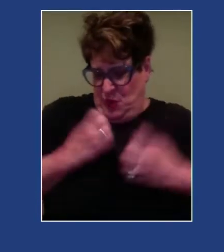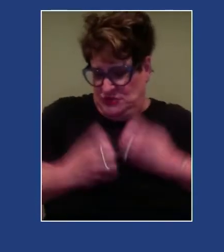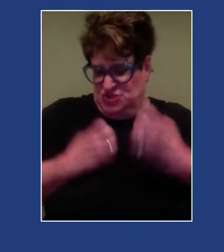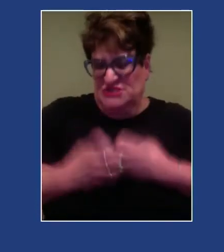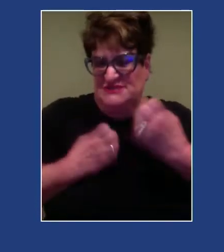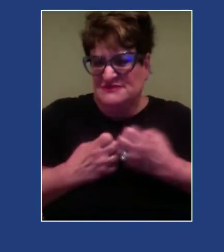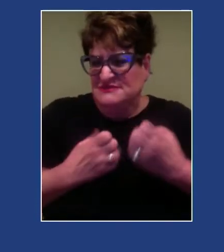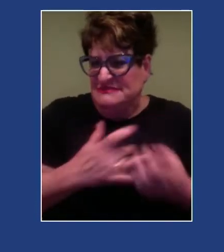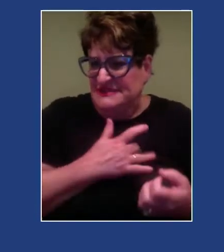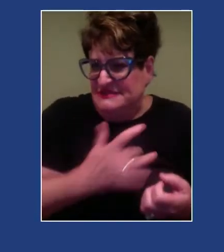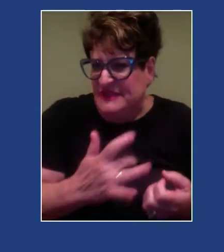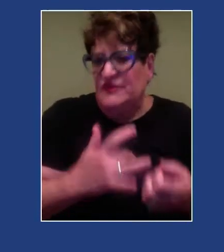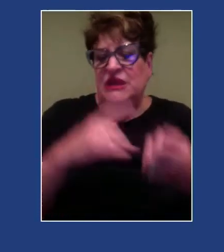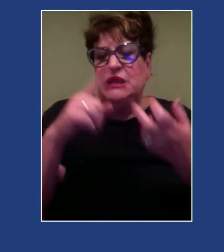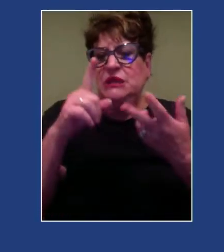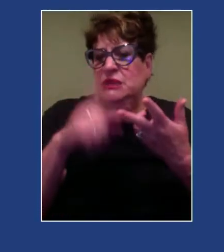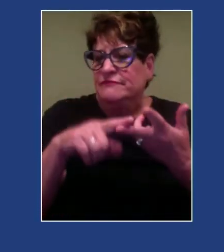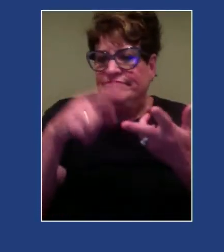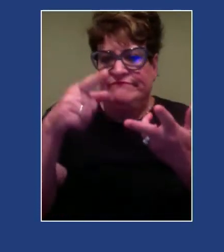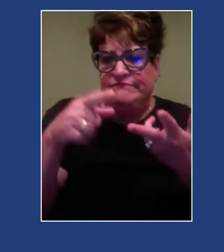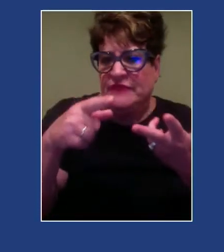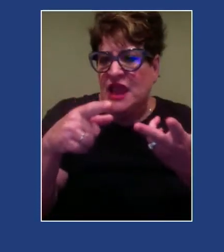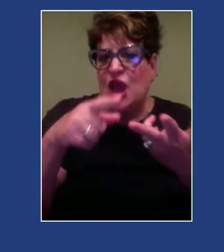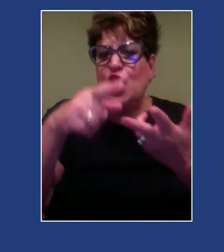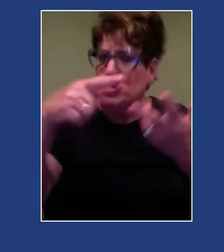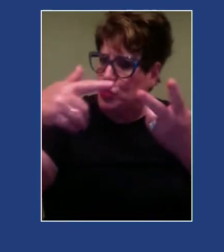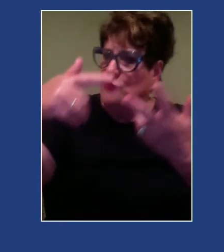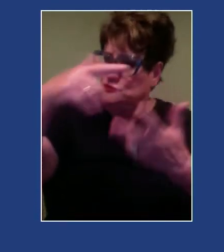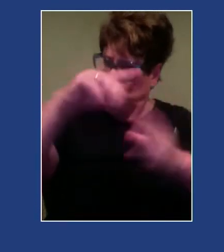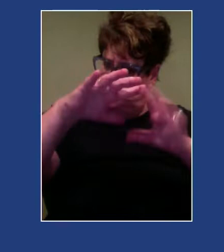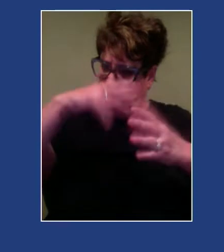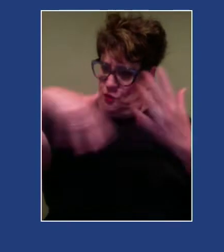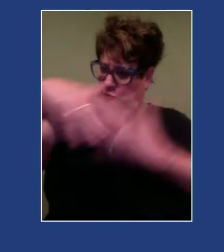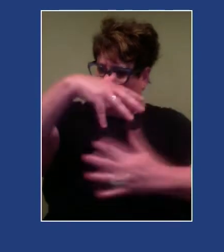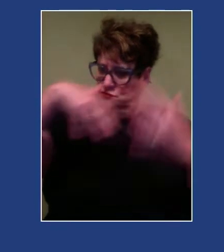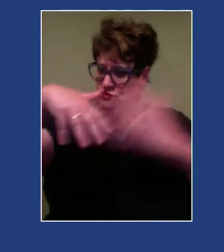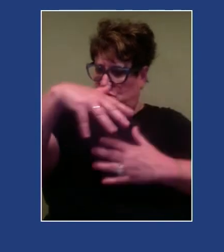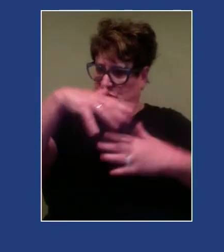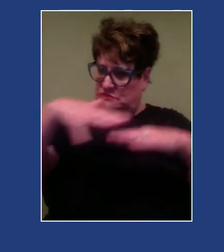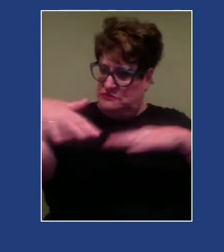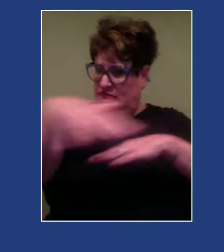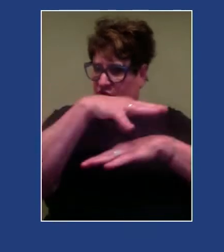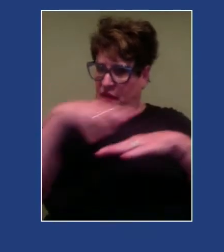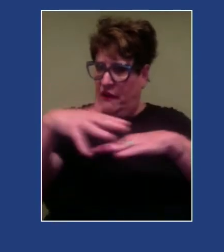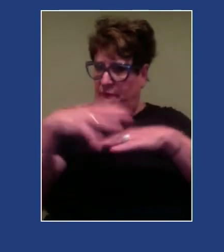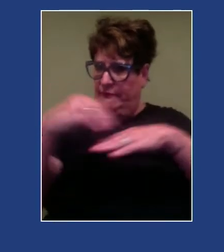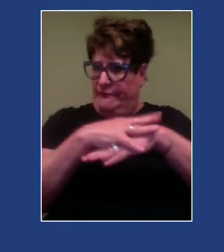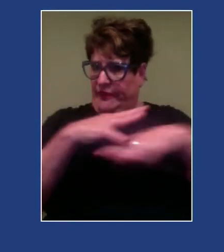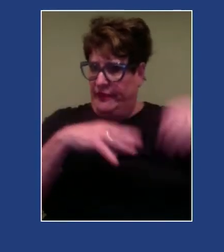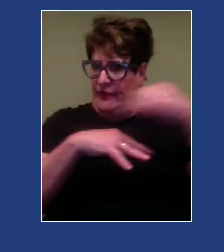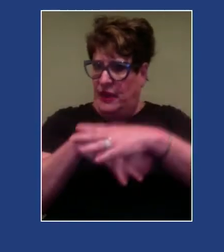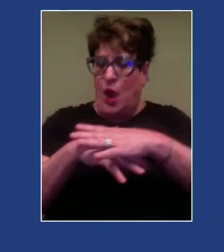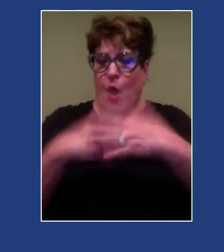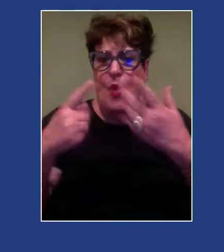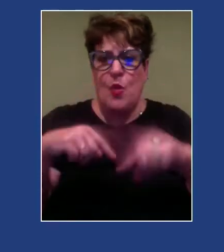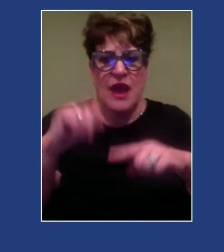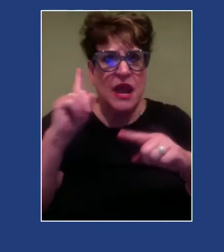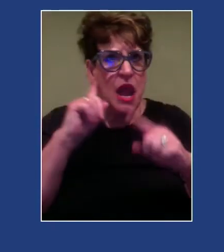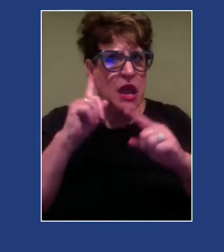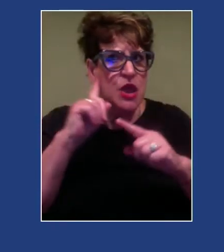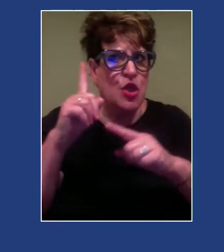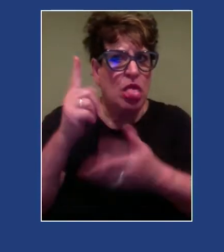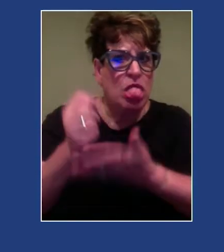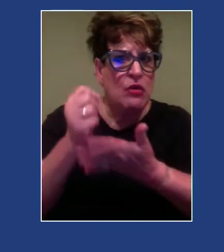I'm paying attention to the social environment, right? And oftentimes when I see and hear therapists doing